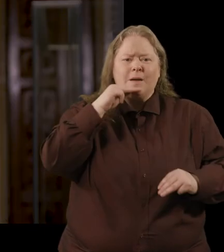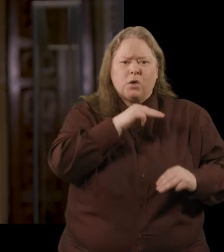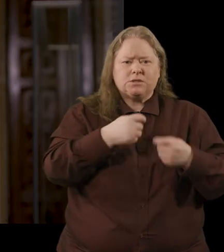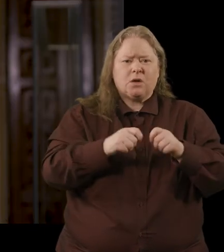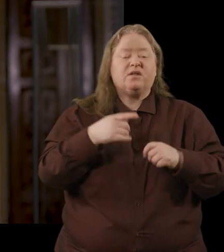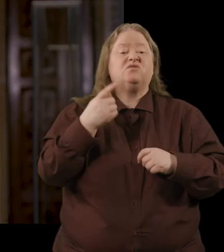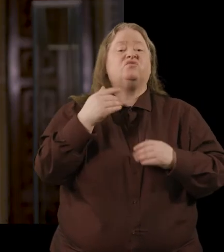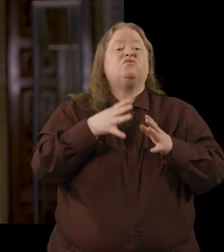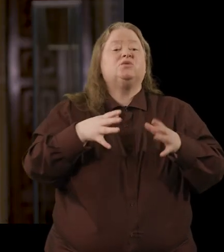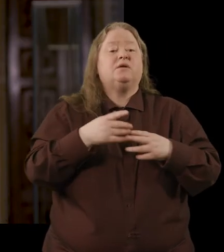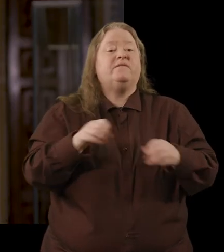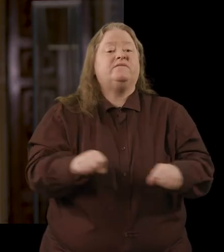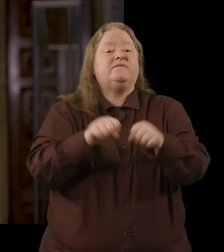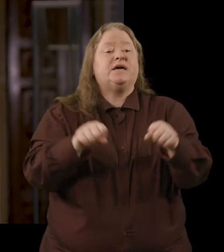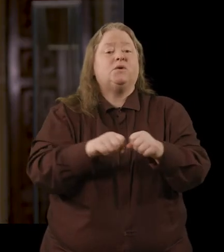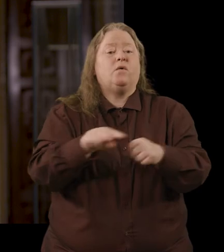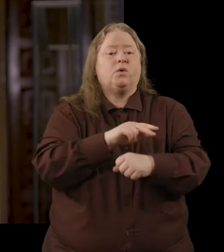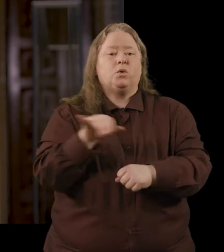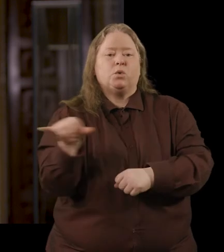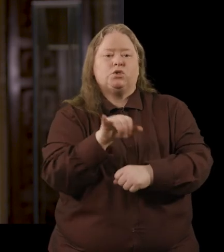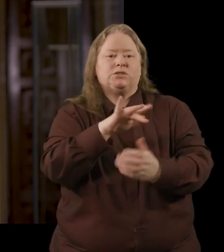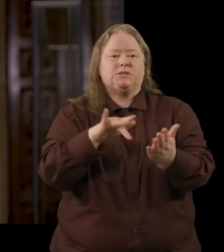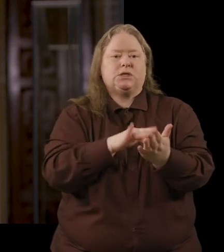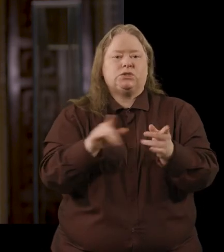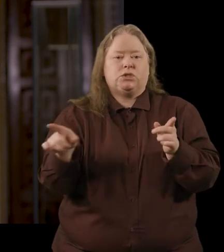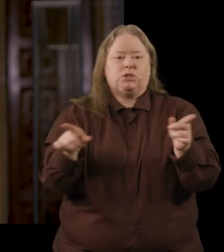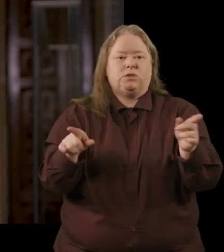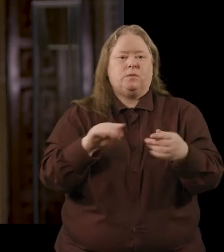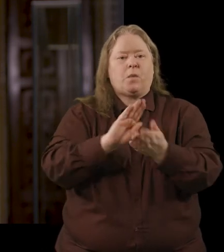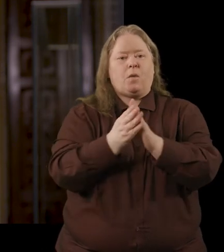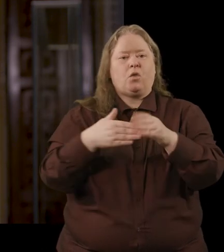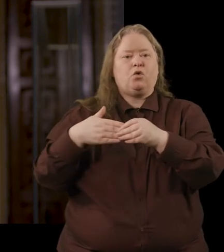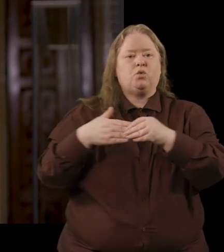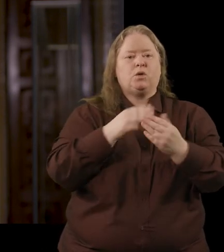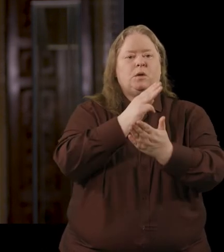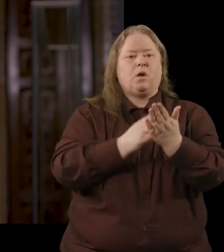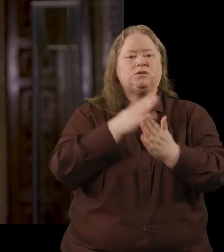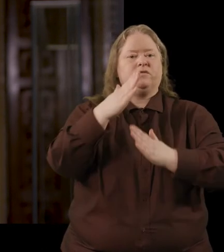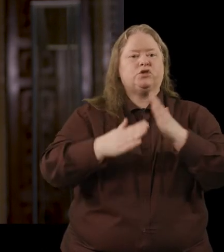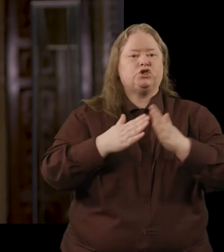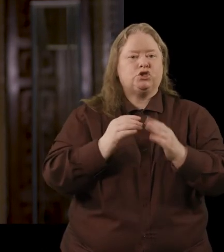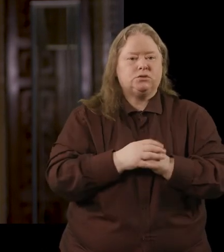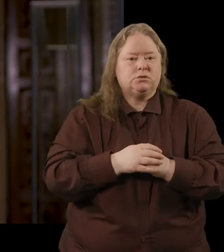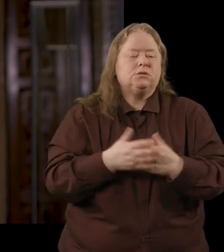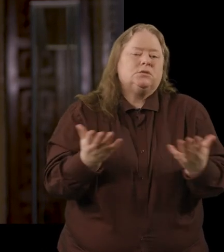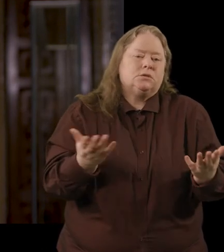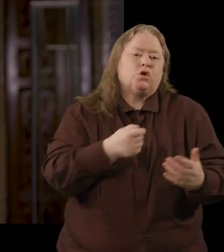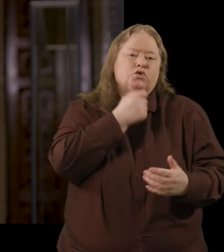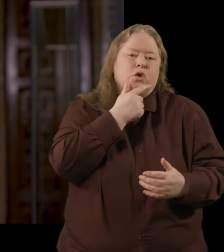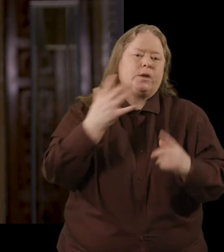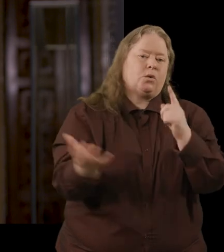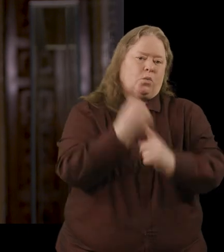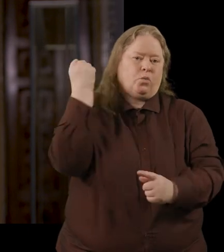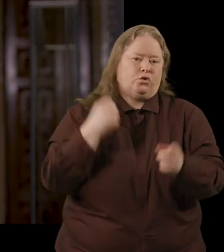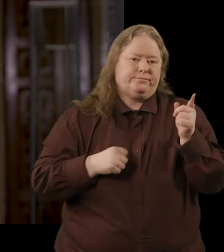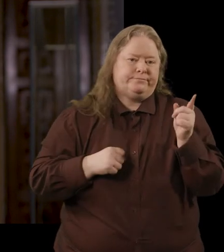gradually there was a fight over which center would become this the the ruling part of the church and eventually um